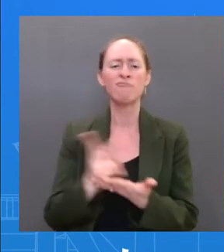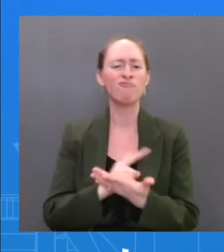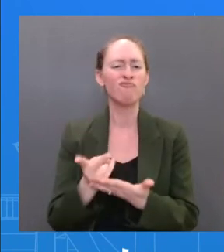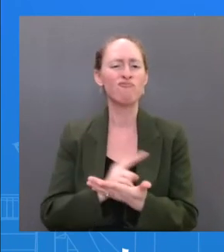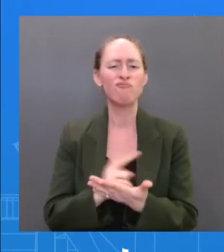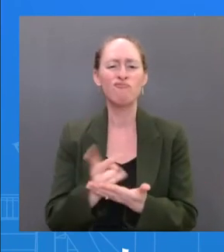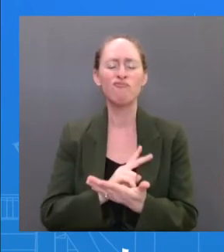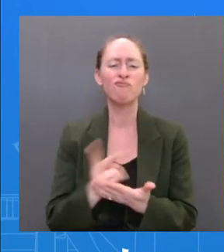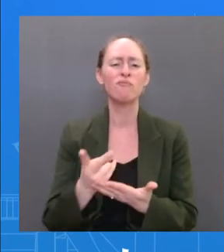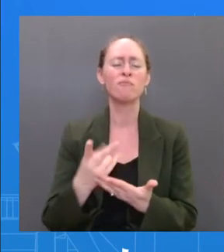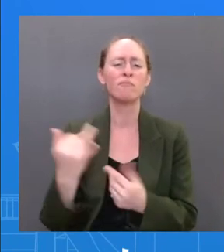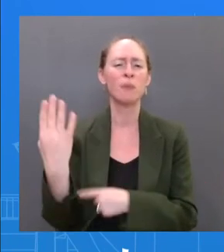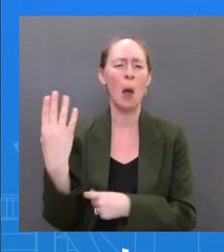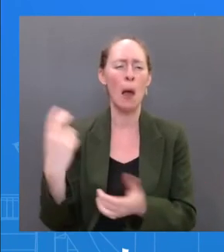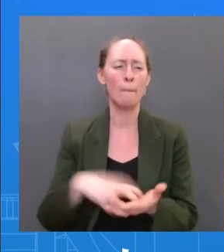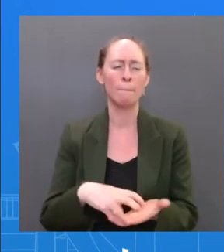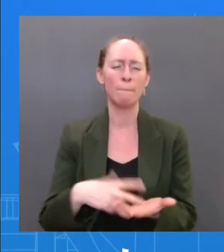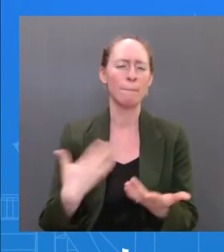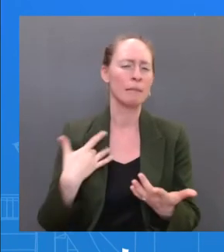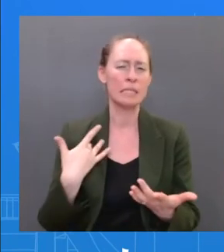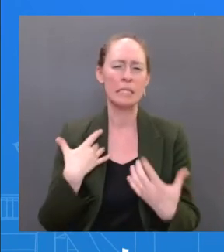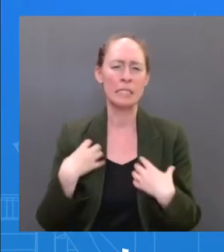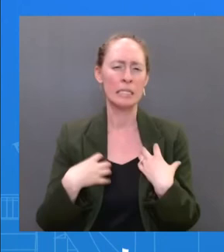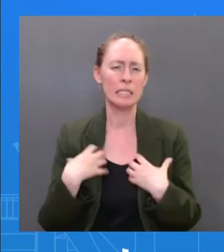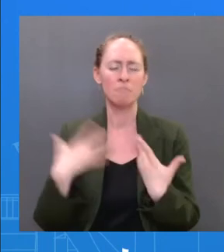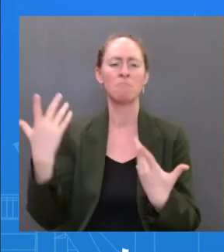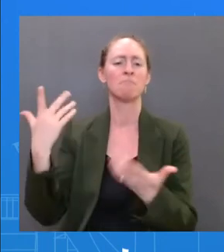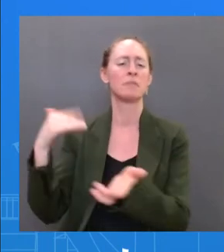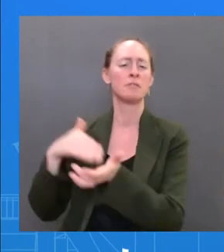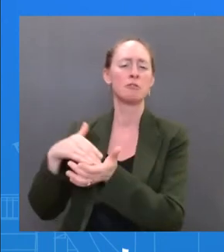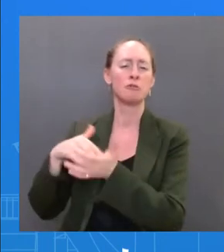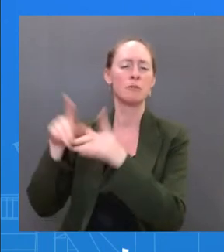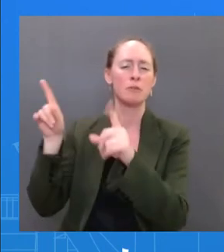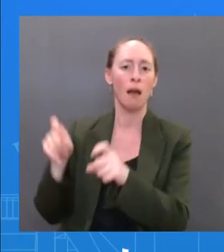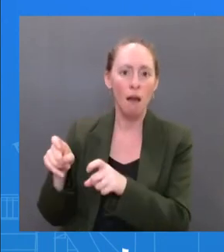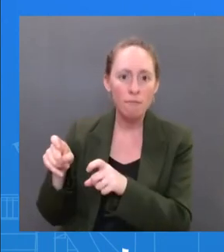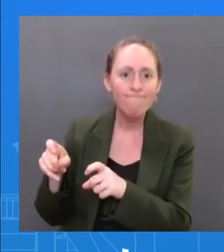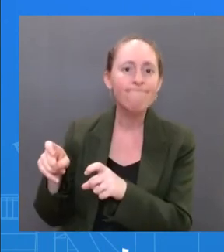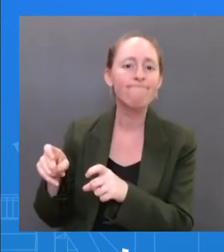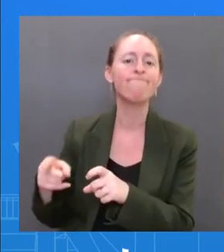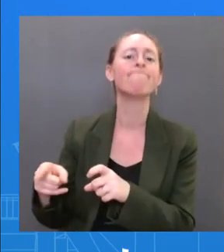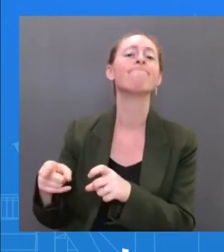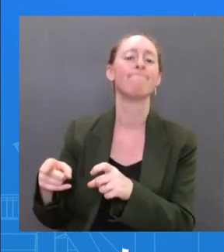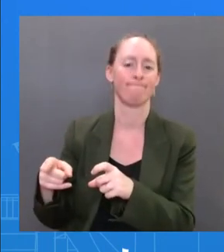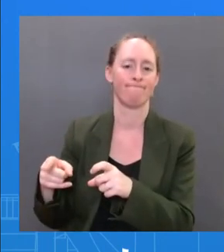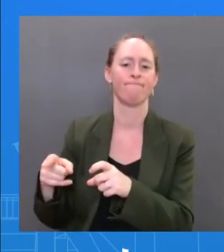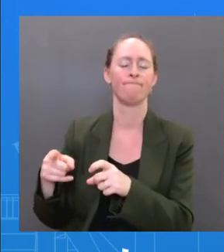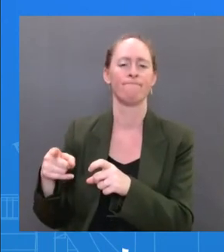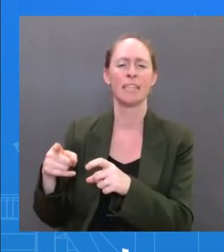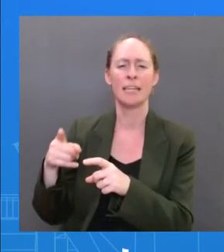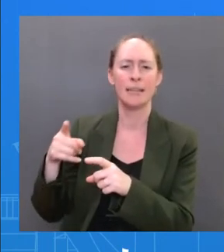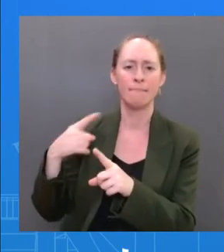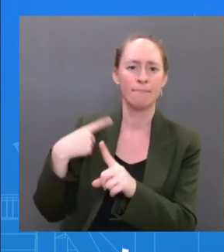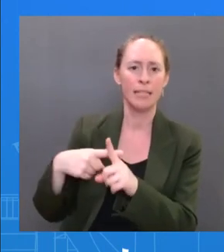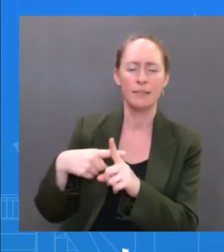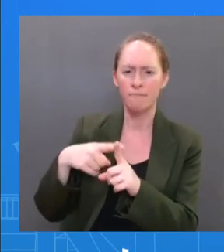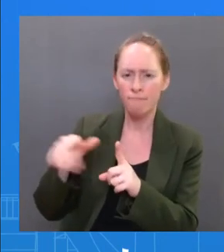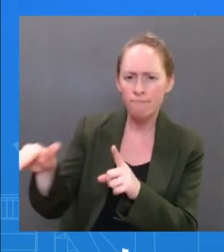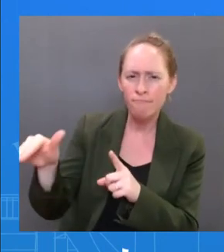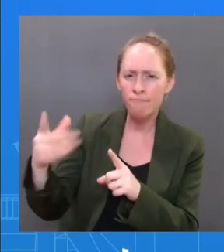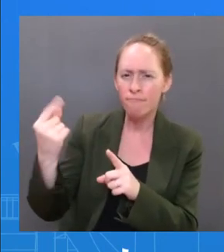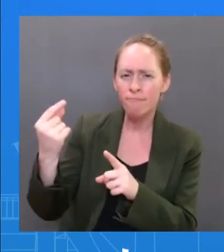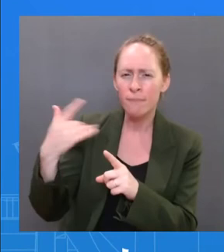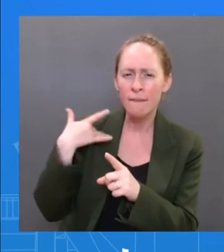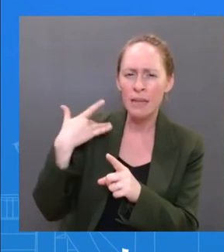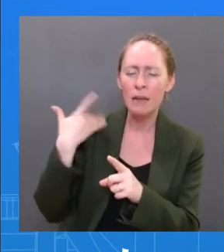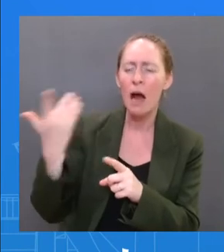symptoms, reported that, indeed, he had this morning some runny nose and a dry cough. The Was he testing the defense of that? Dr. No. No, he was — this was part